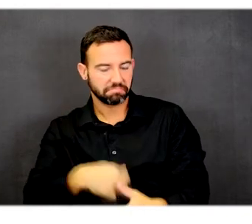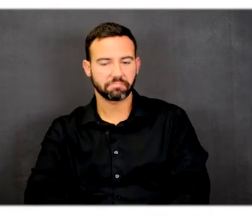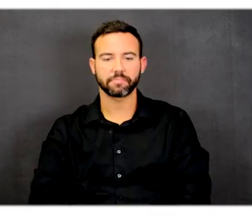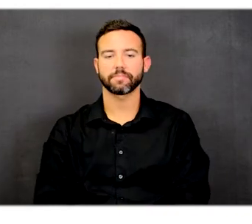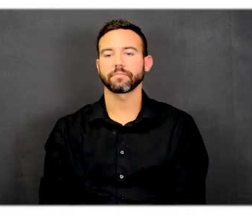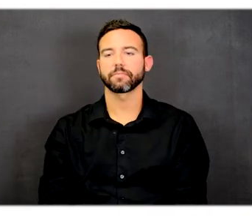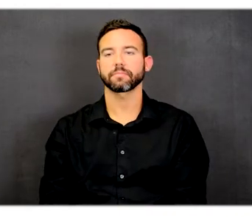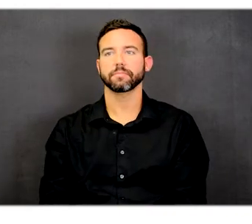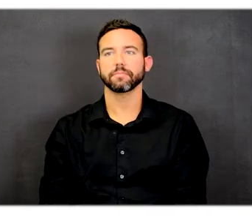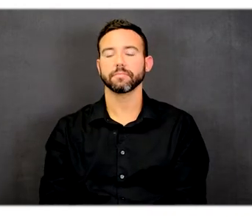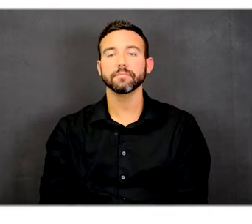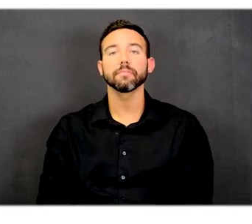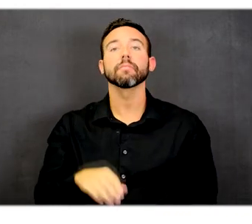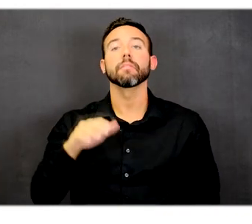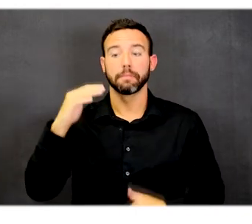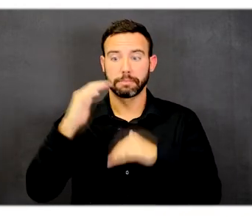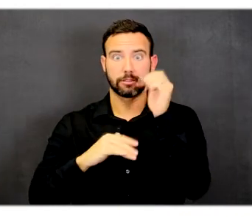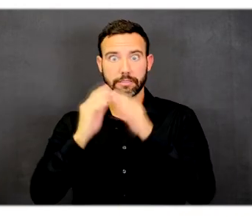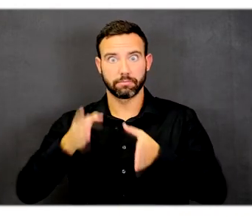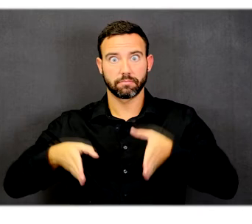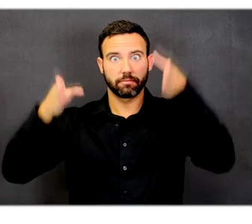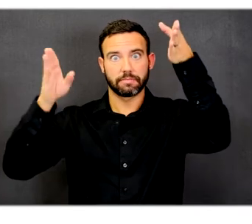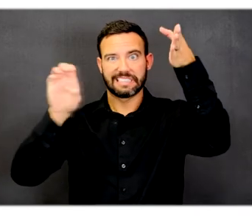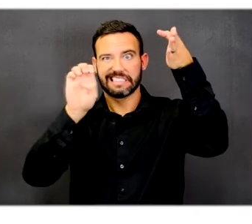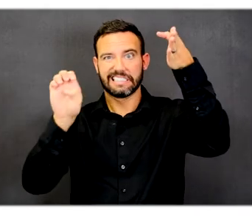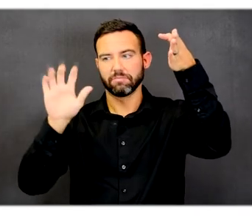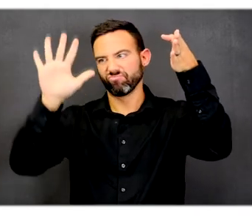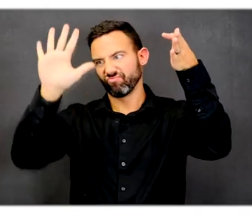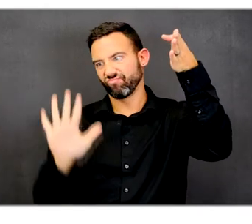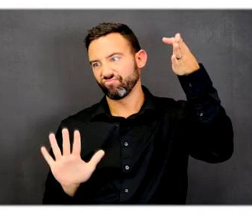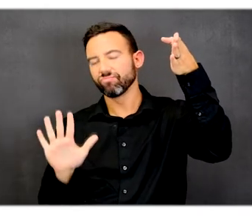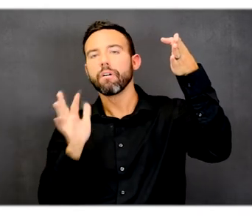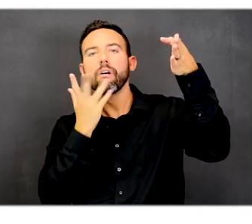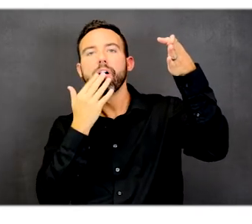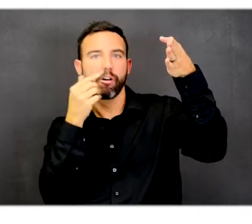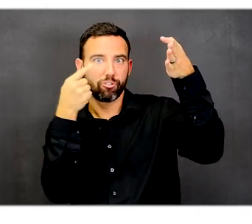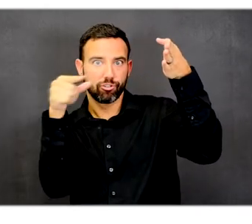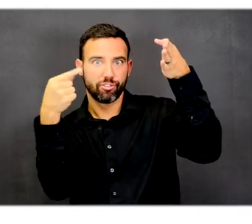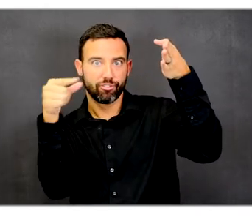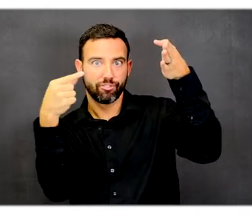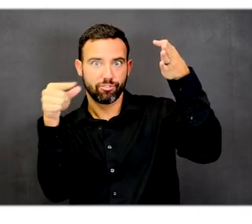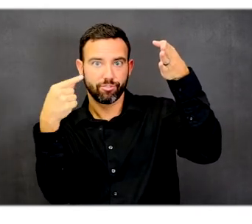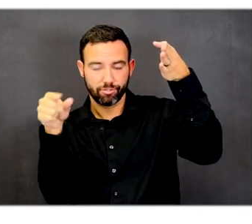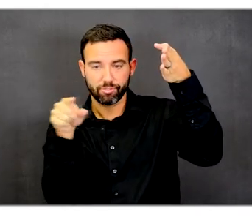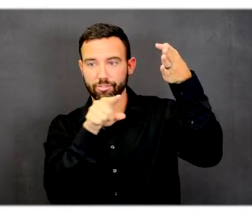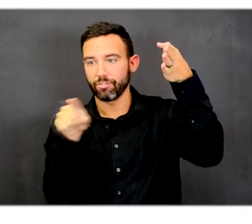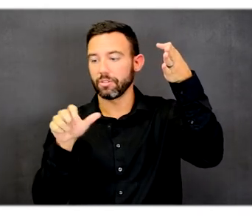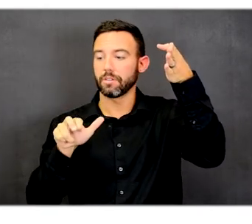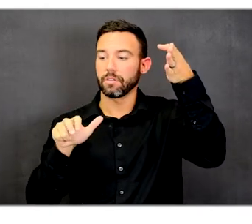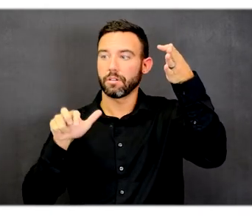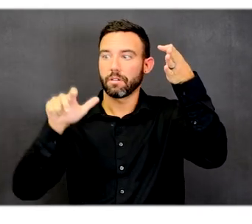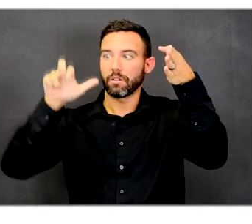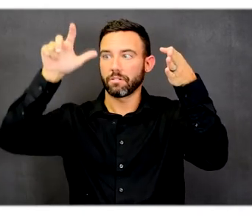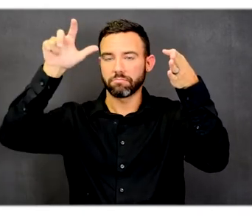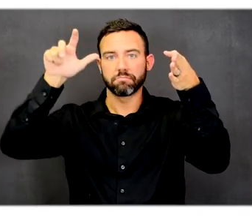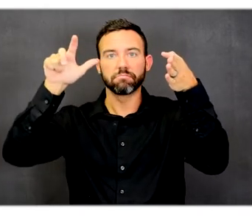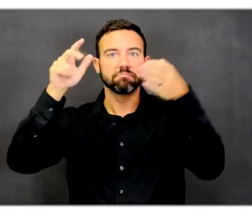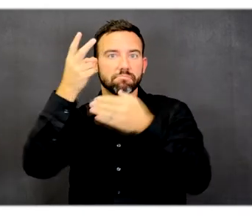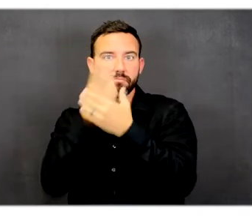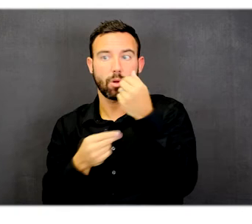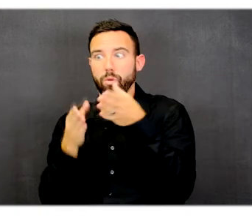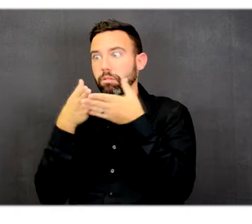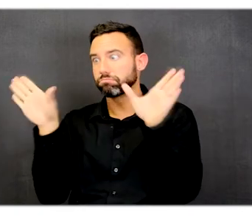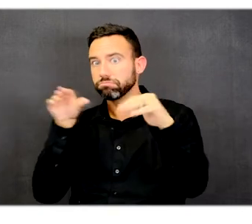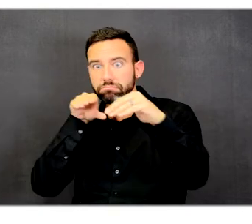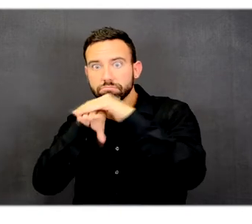On the east side of the building and in the greenish color is the staircase, the public and visitor entrance.